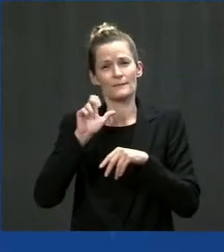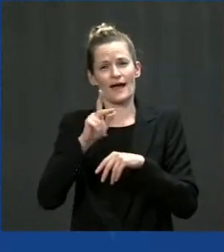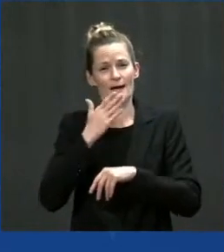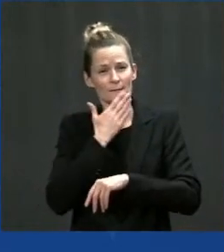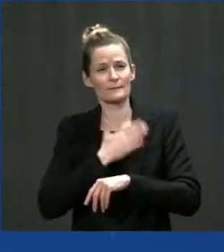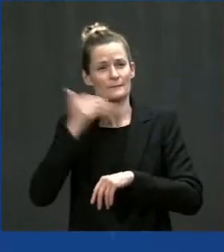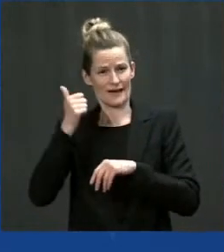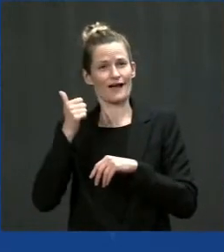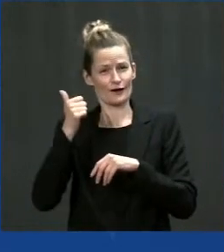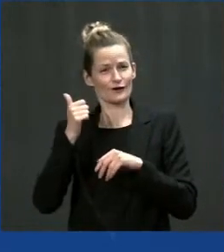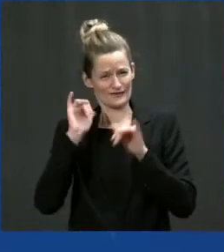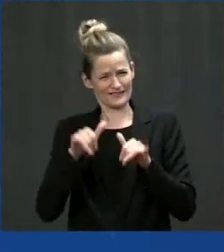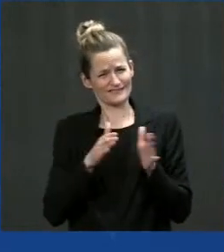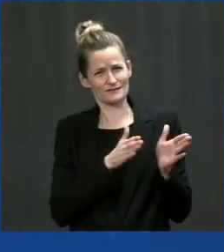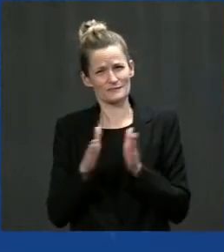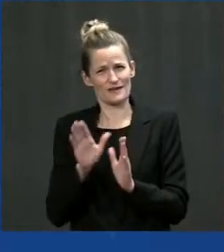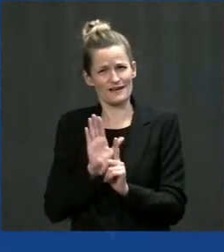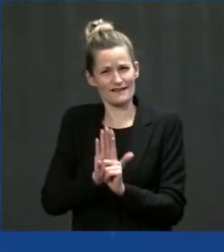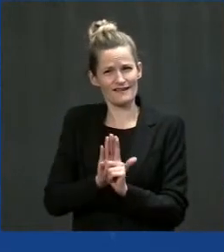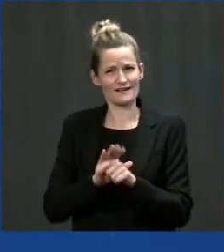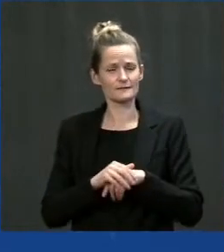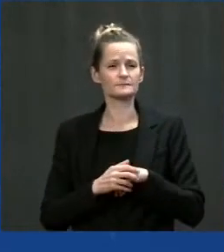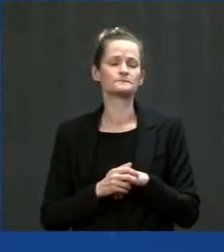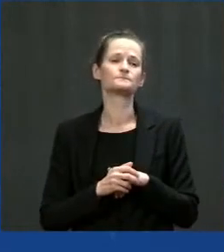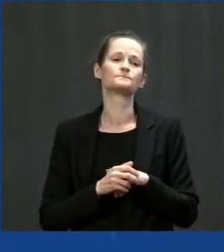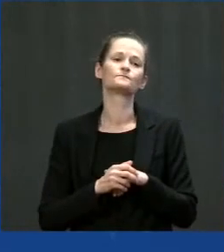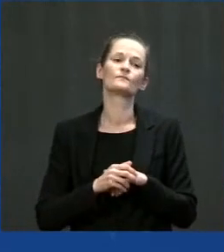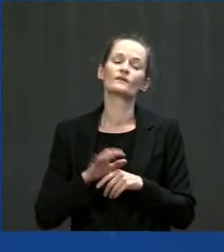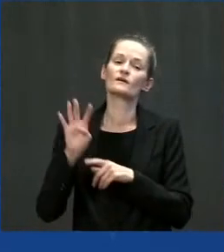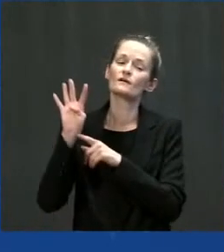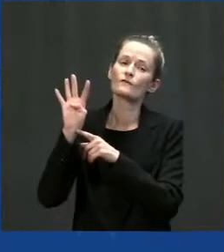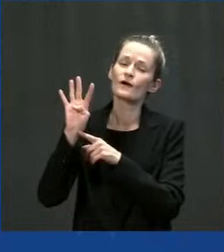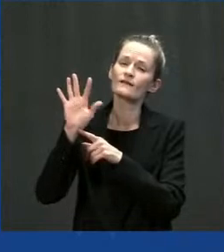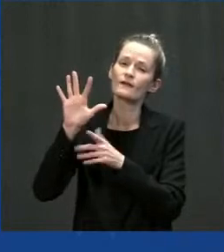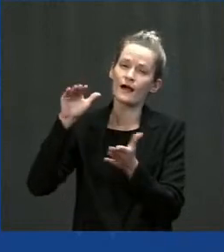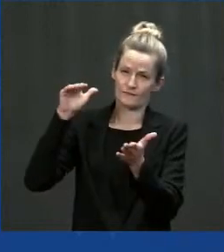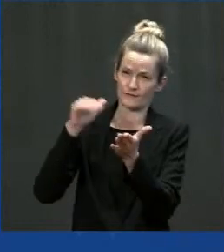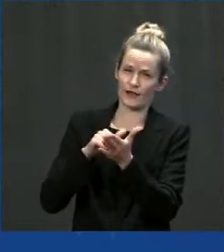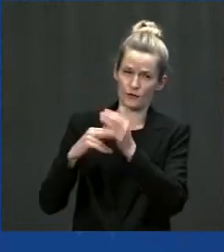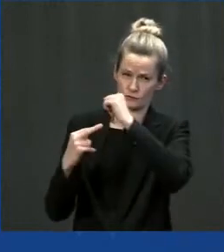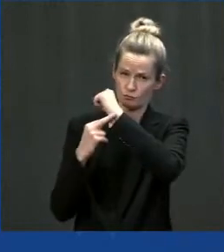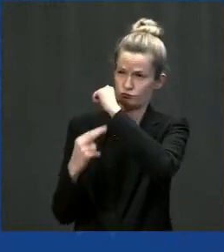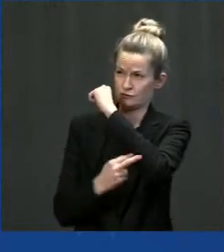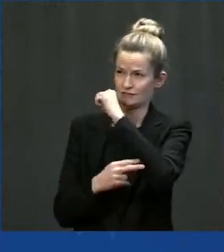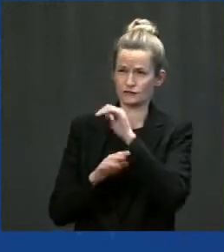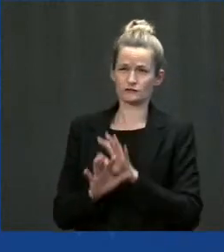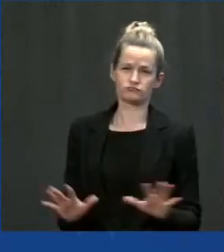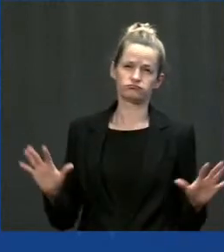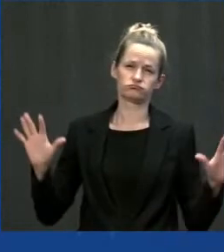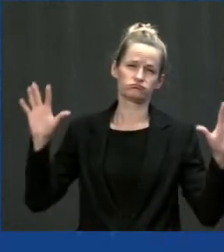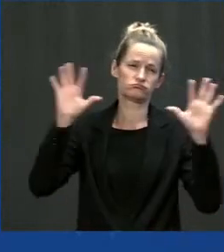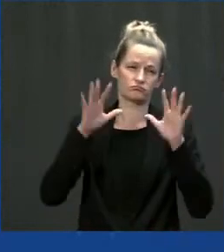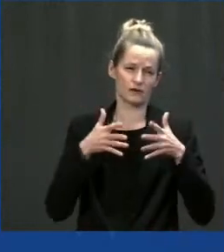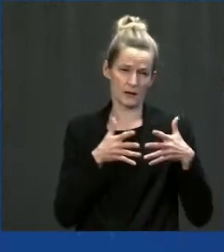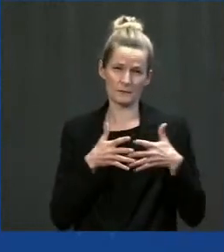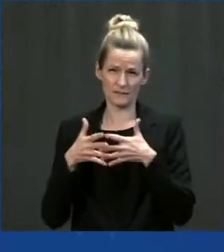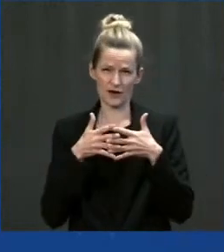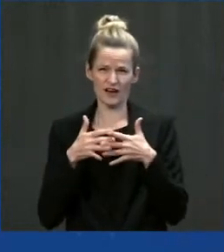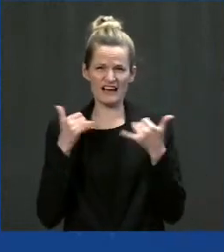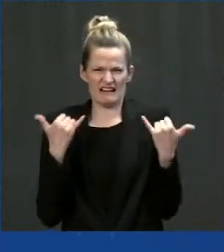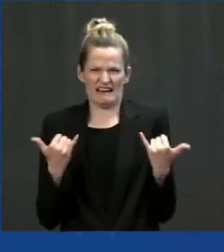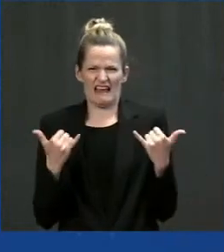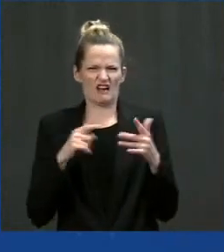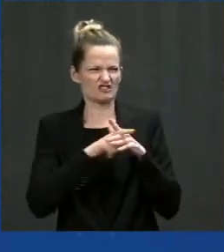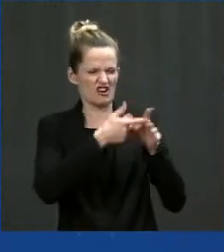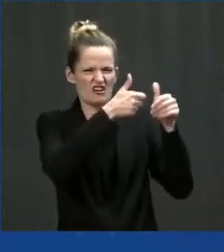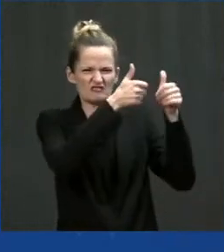Let say it again. 45,000 bridges in America are structurally deficient. One out of every five miles of highway